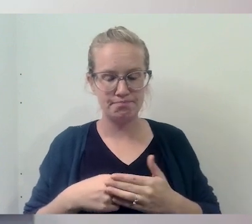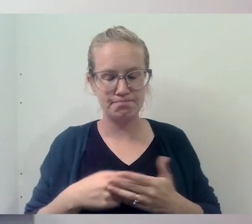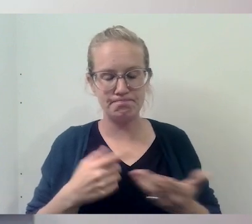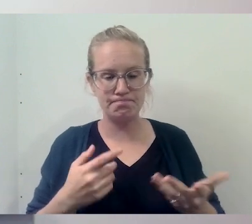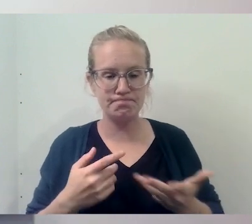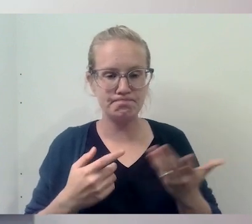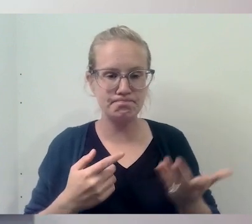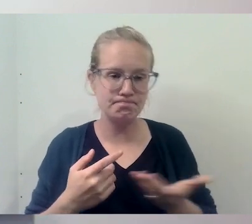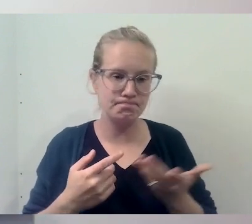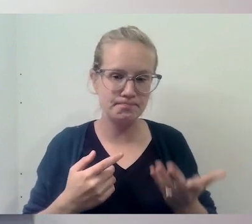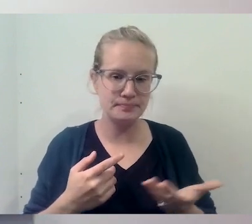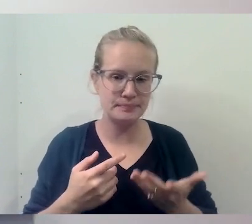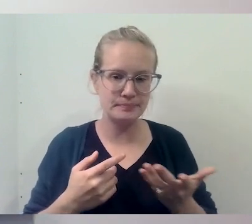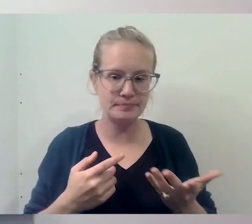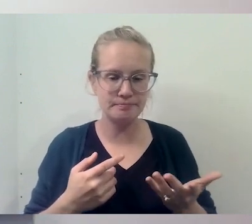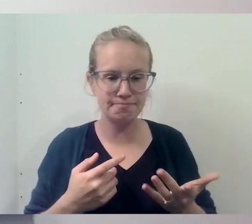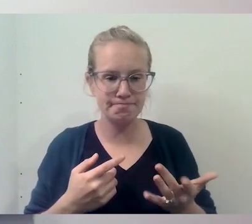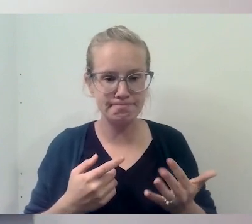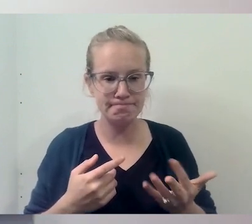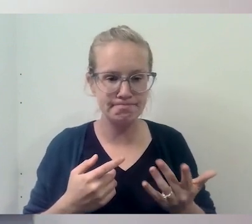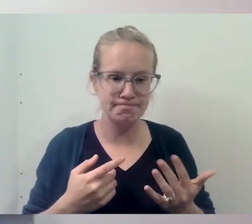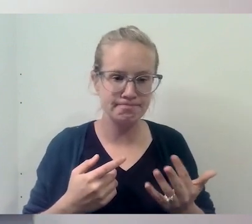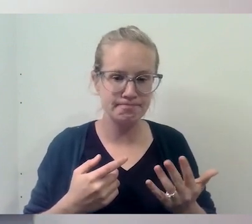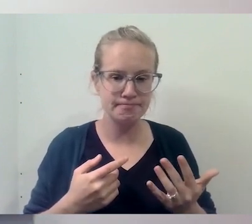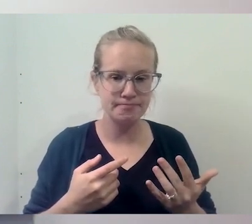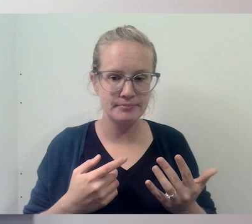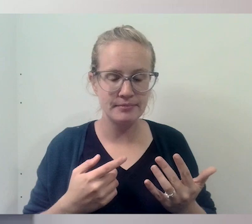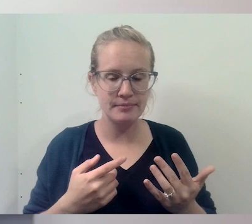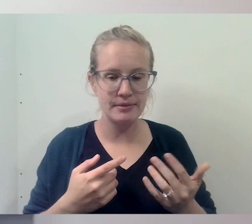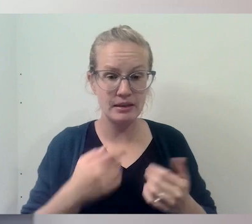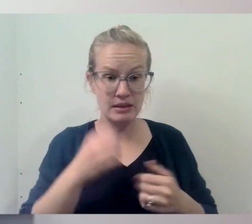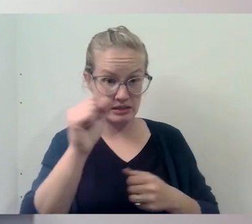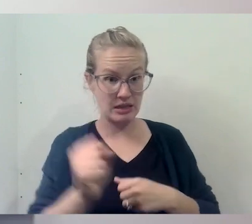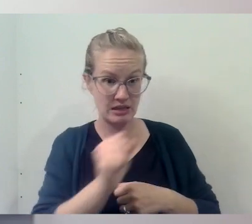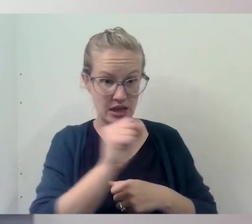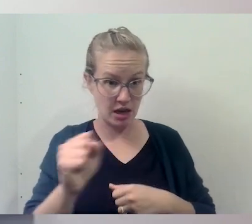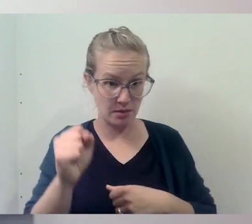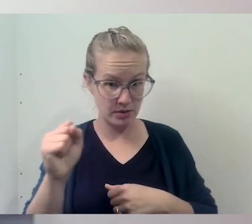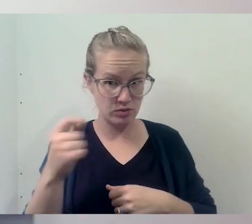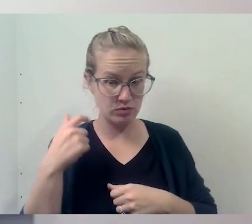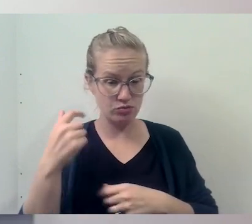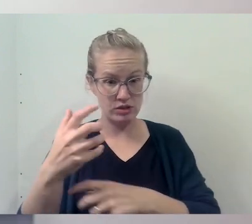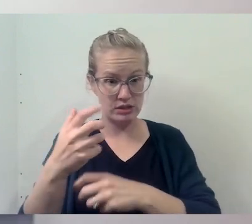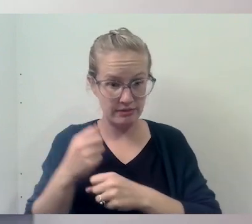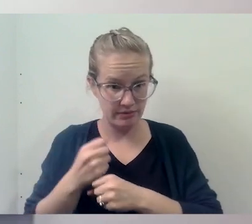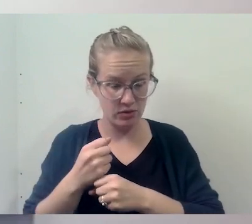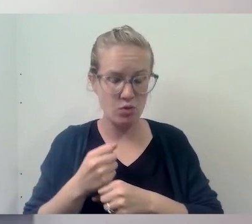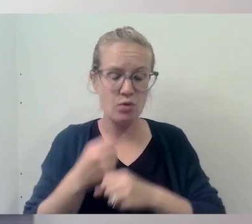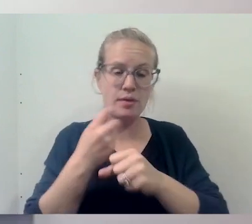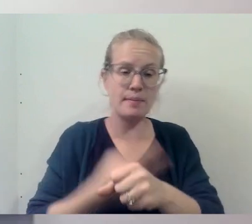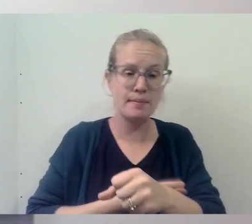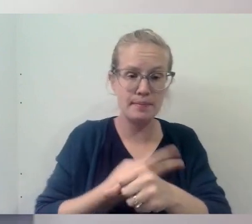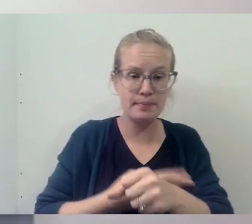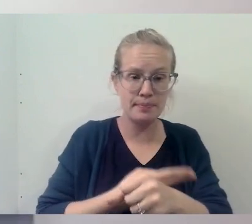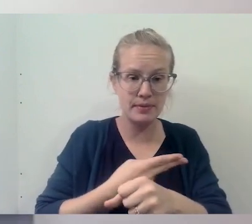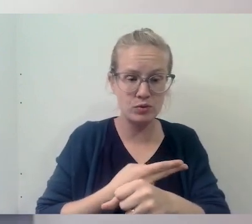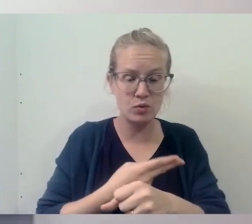the sacraments that we receive or even the pastoral